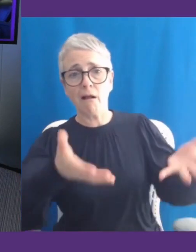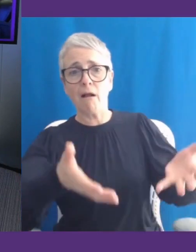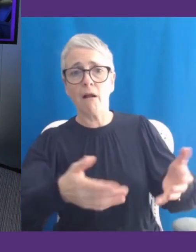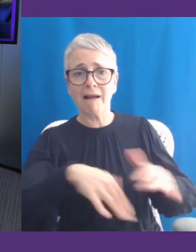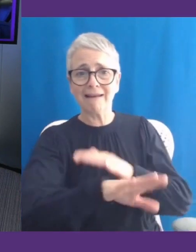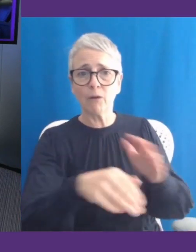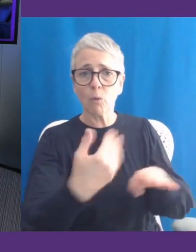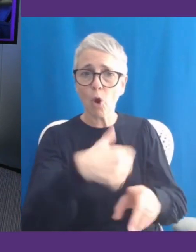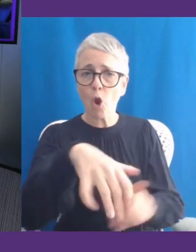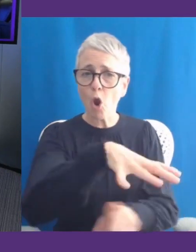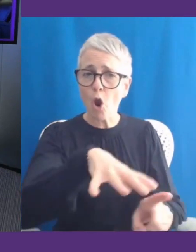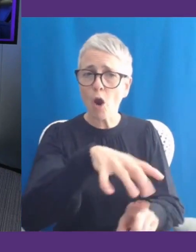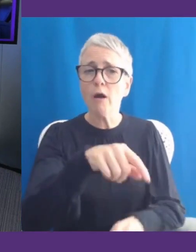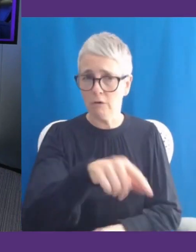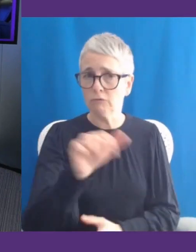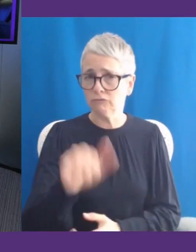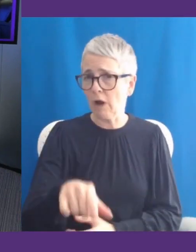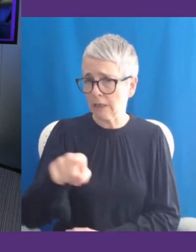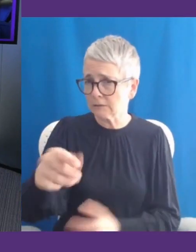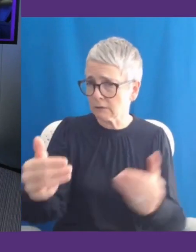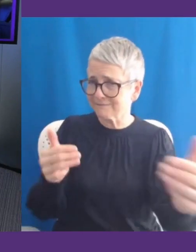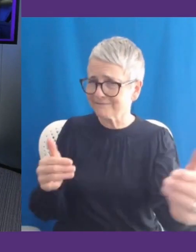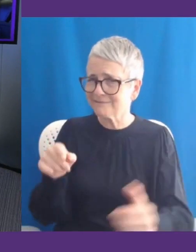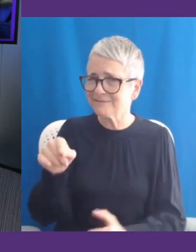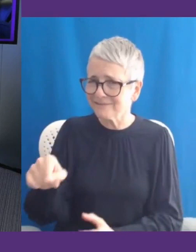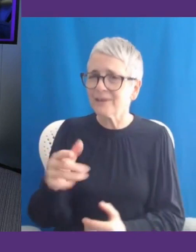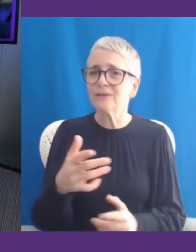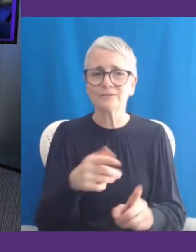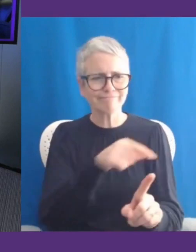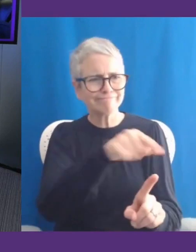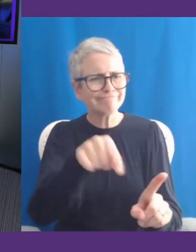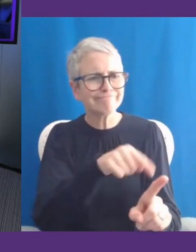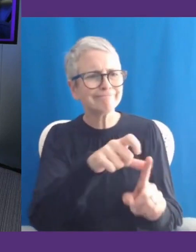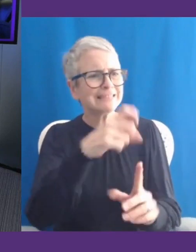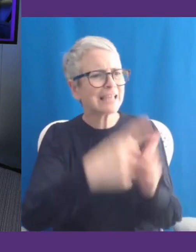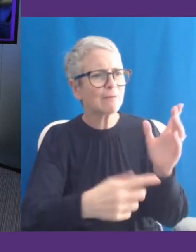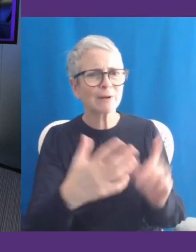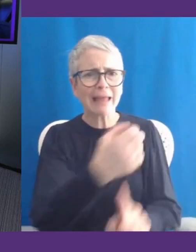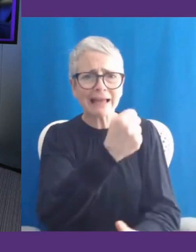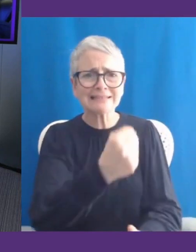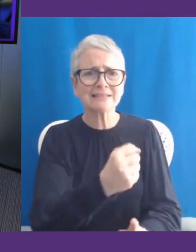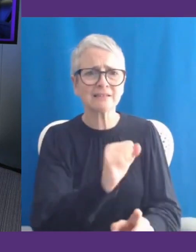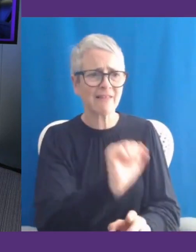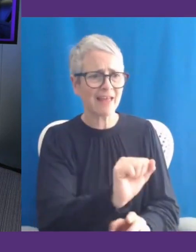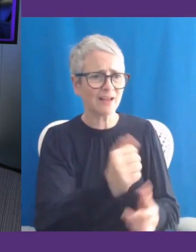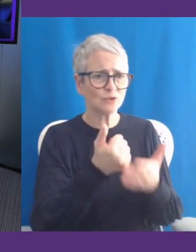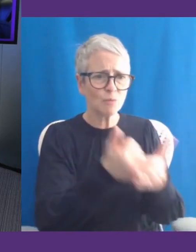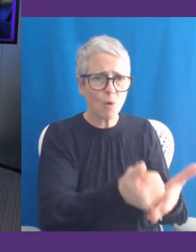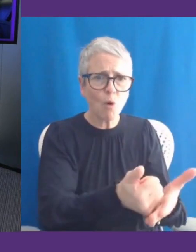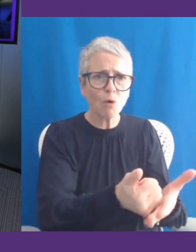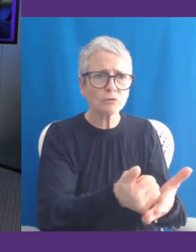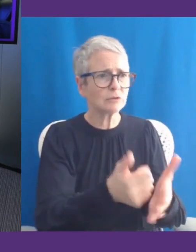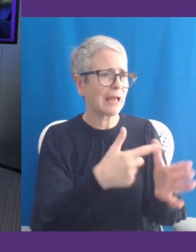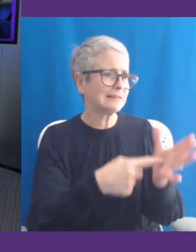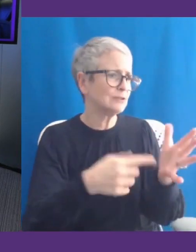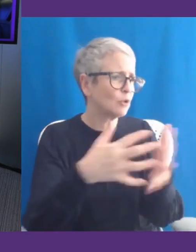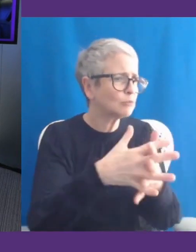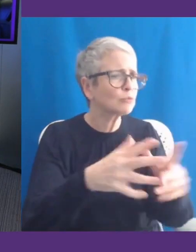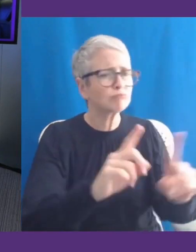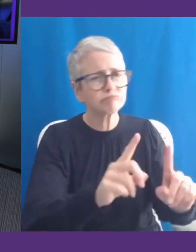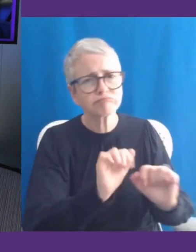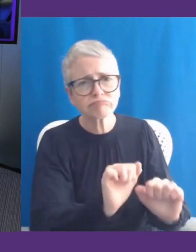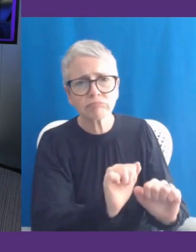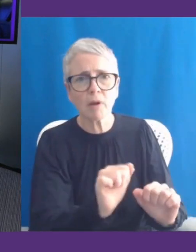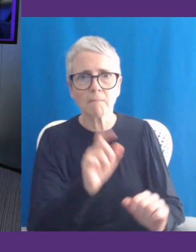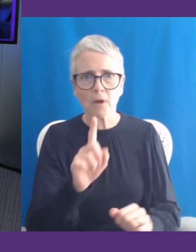isn't it? So, you know, where do disabled people get the support they need when they're trying to access work? And then what does the policy do in terms of guiding that? And the resources behind it